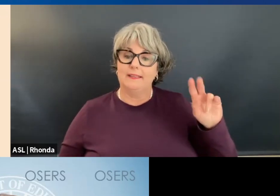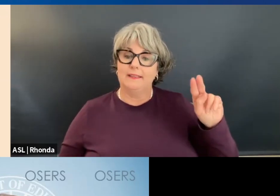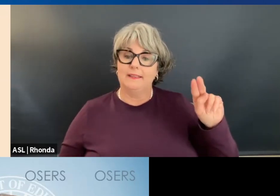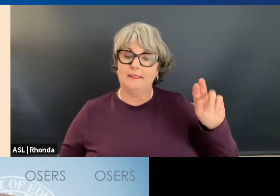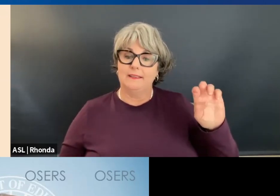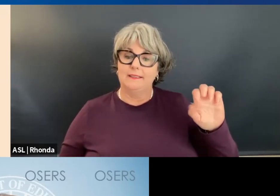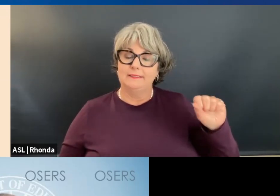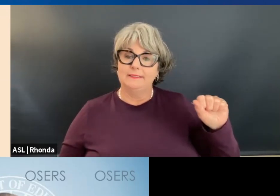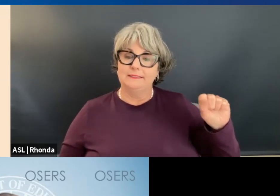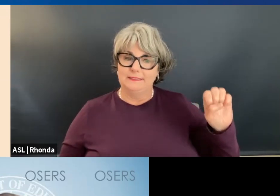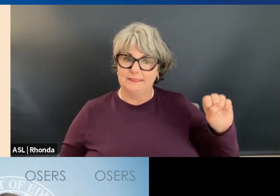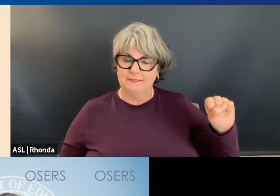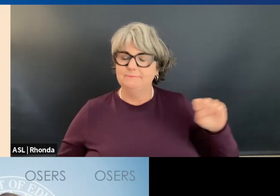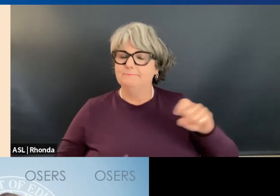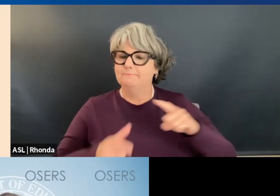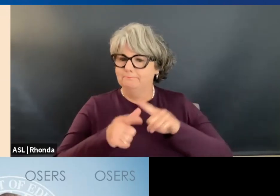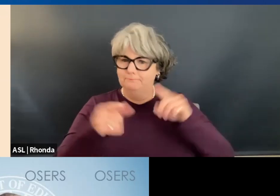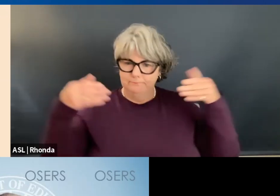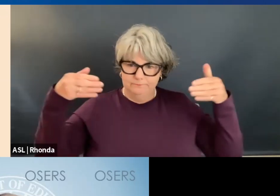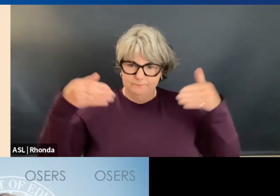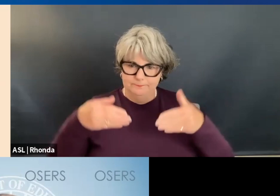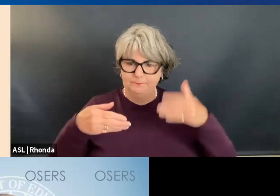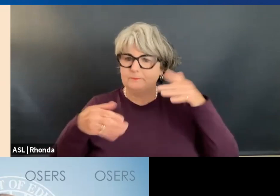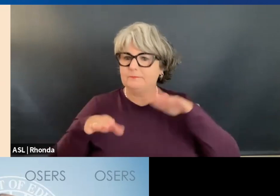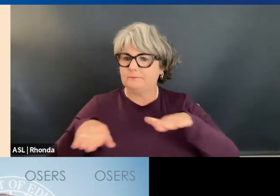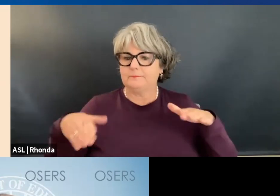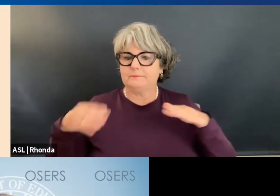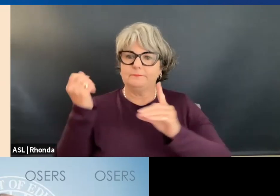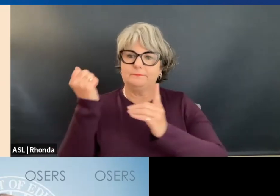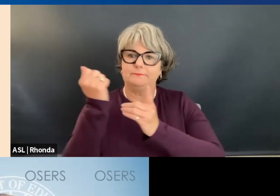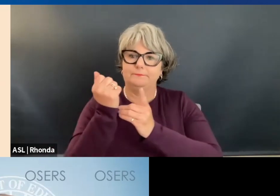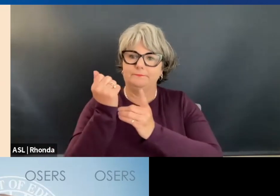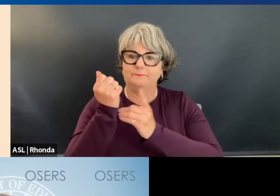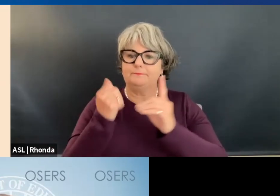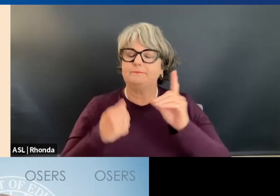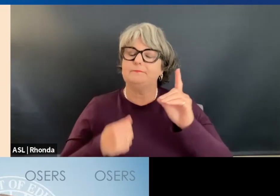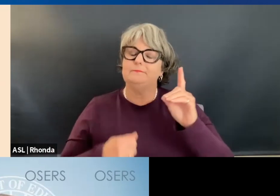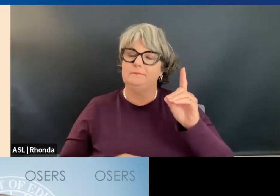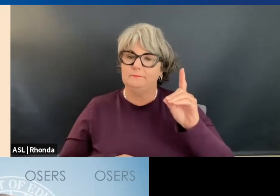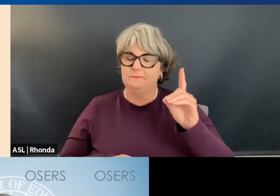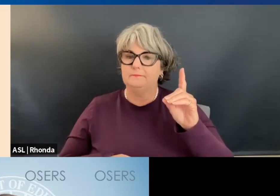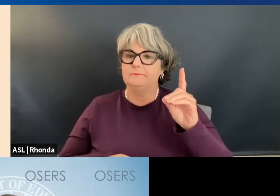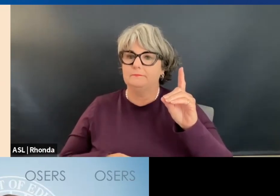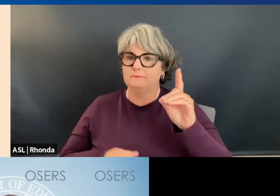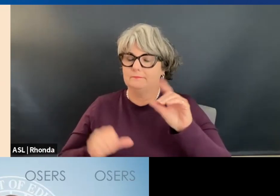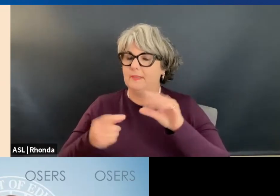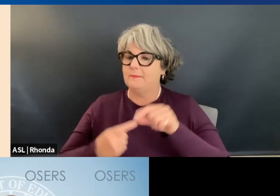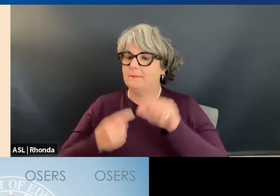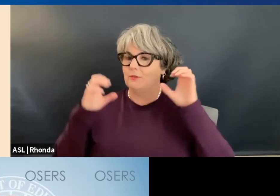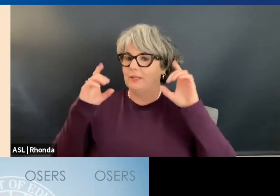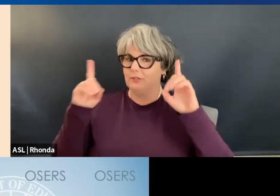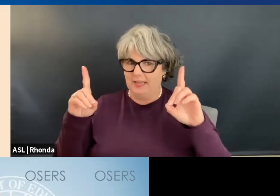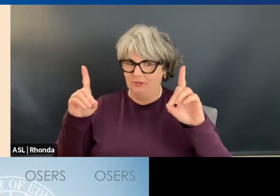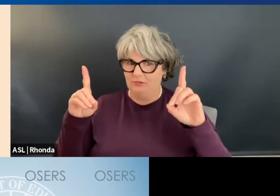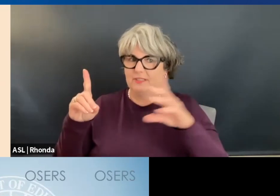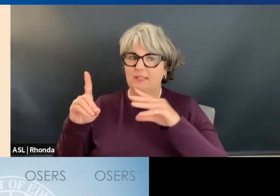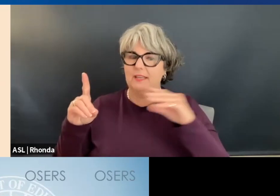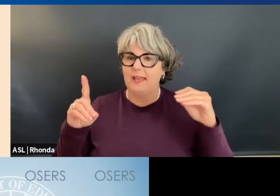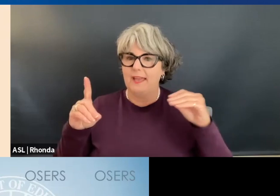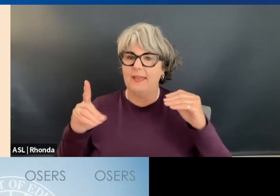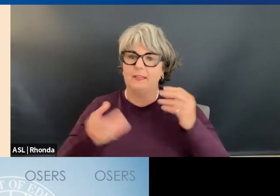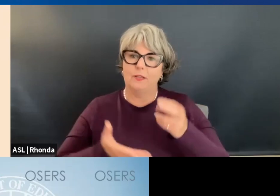the department's efforts in this space as Deputy Assistant Secretary in the Office of Special Education and